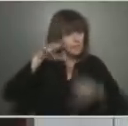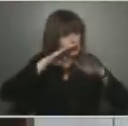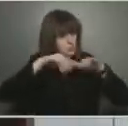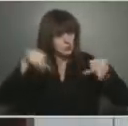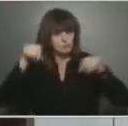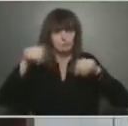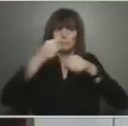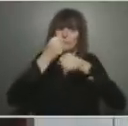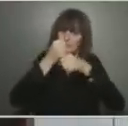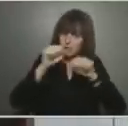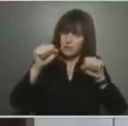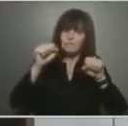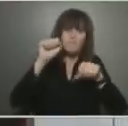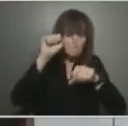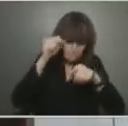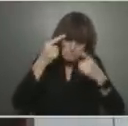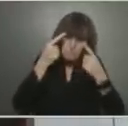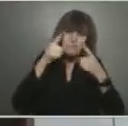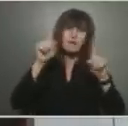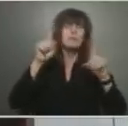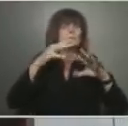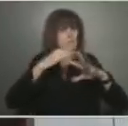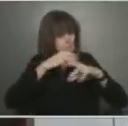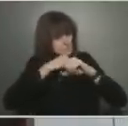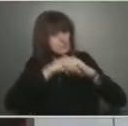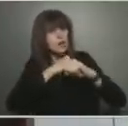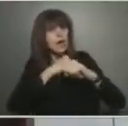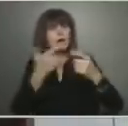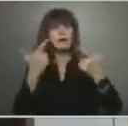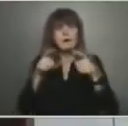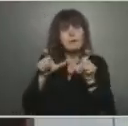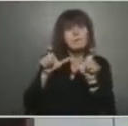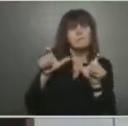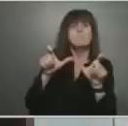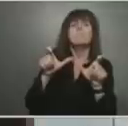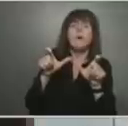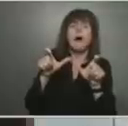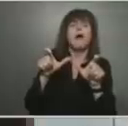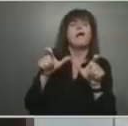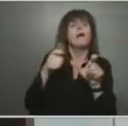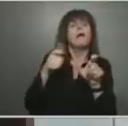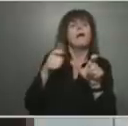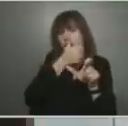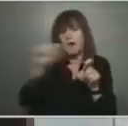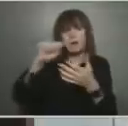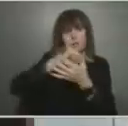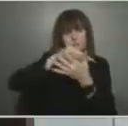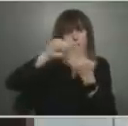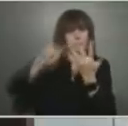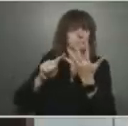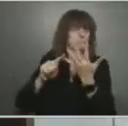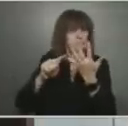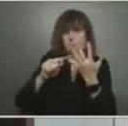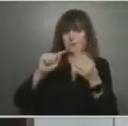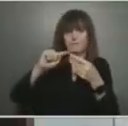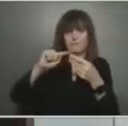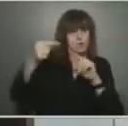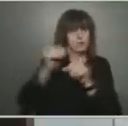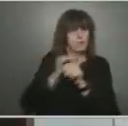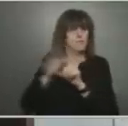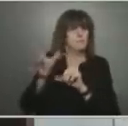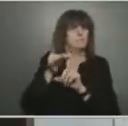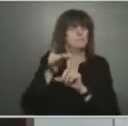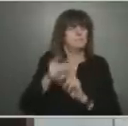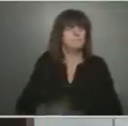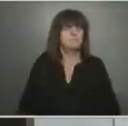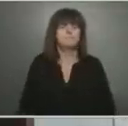protection against COVID-19 and its variants. Vaccination also helps protect other individuals,